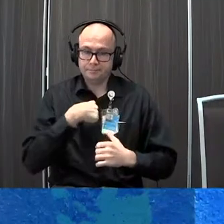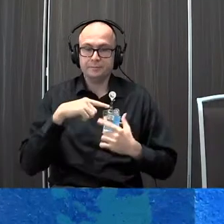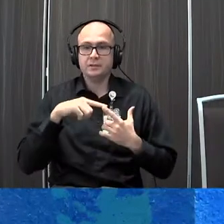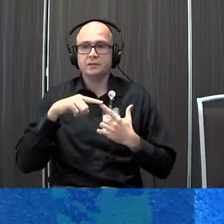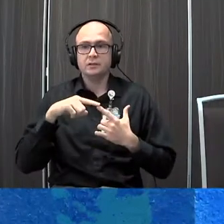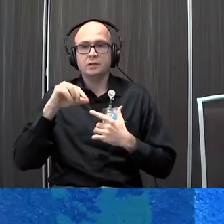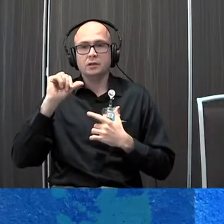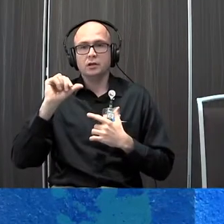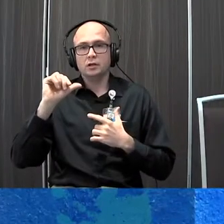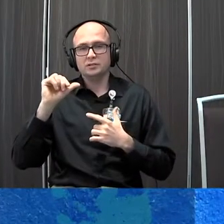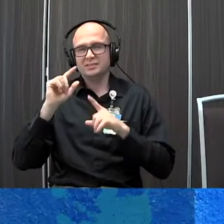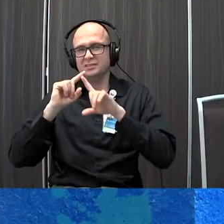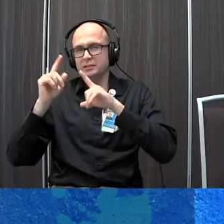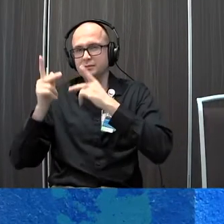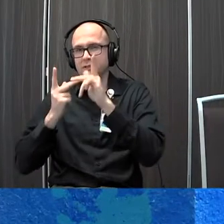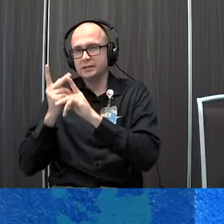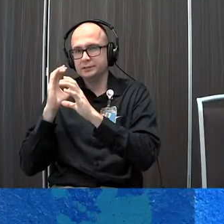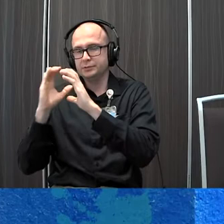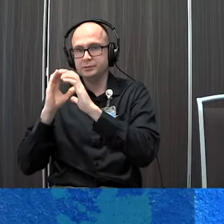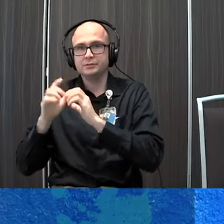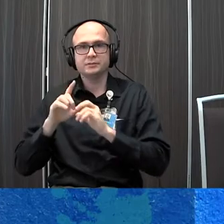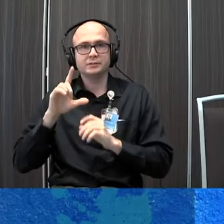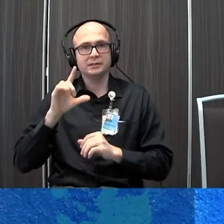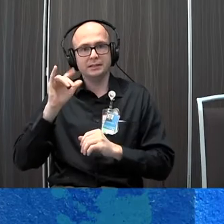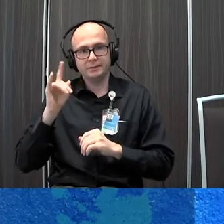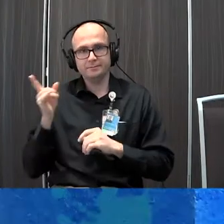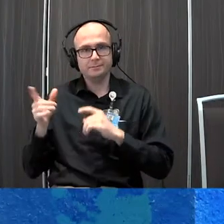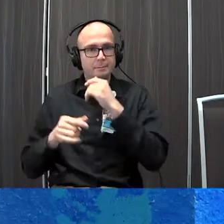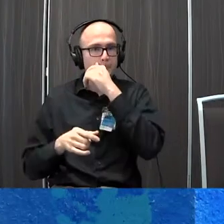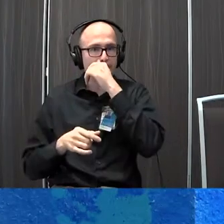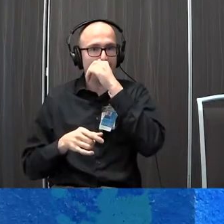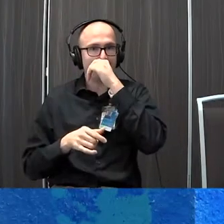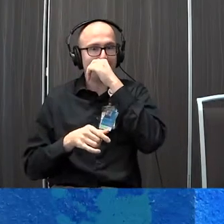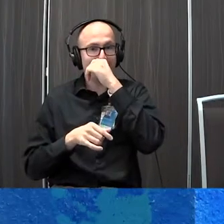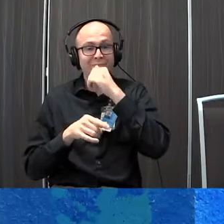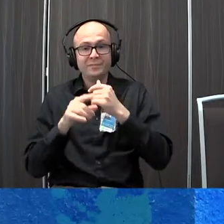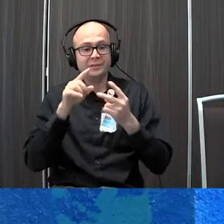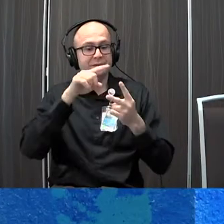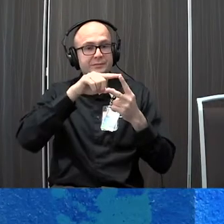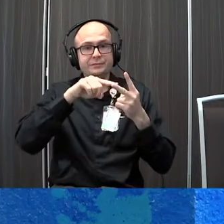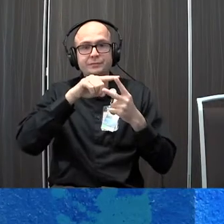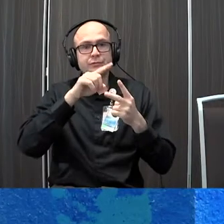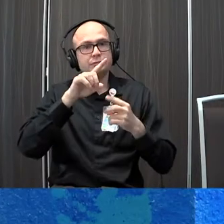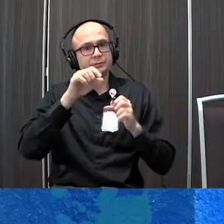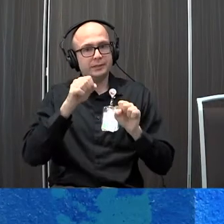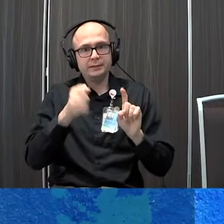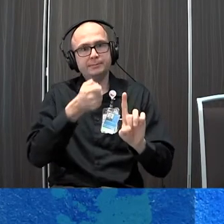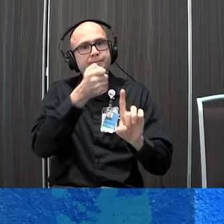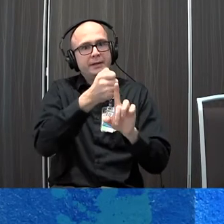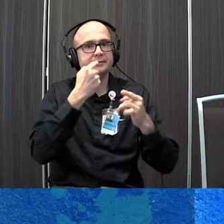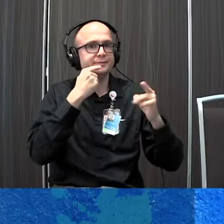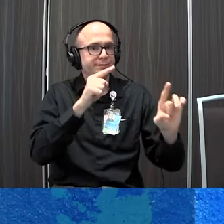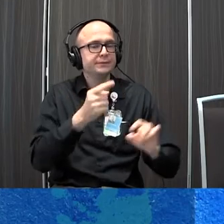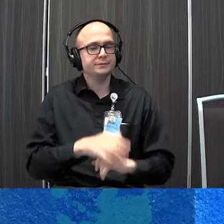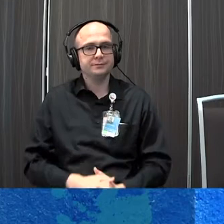augmentative and alternative communication that's Libby so these are two areas that we feel really can impact success for a